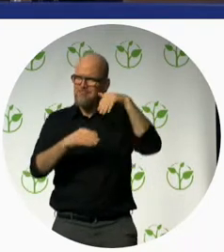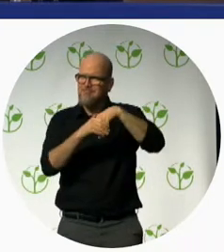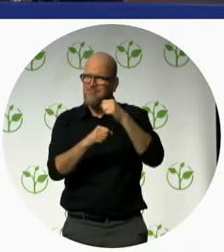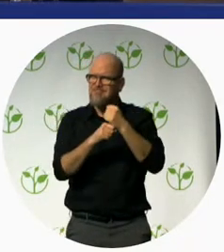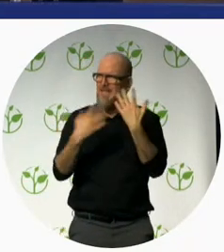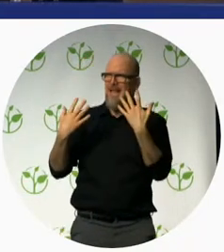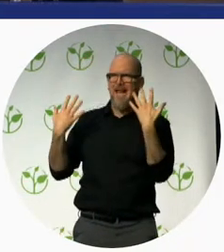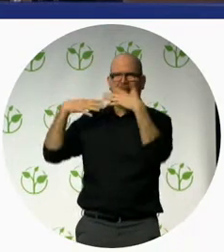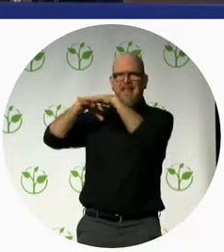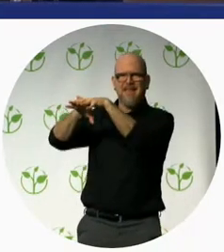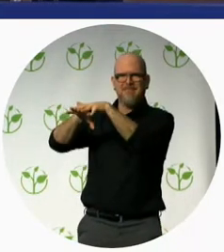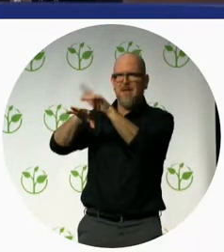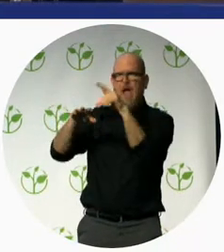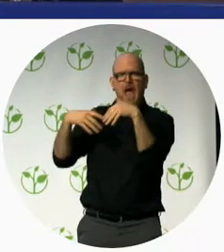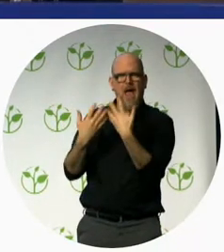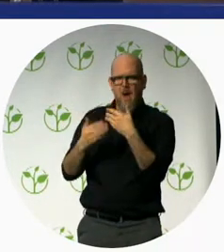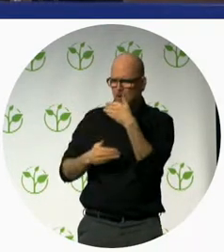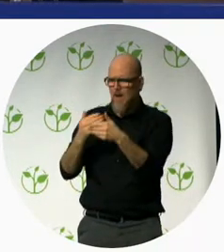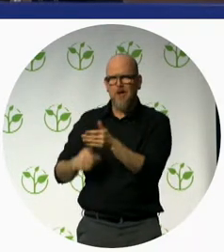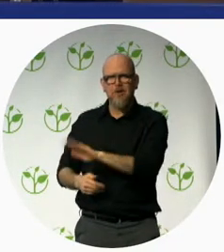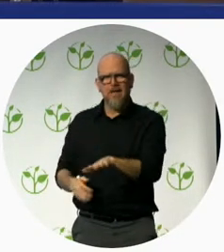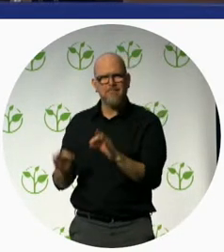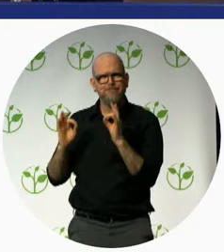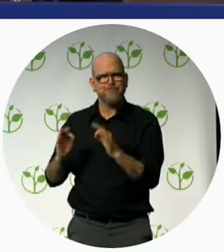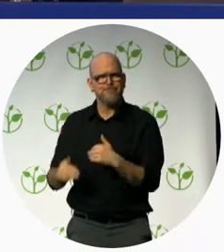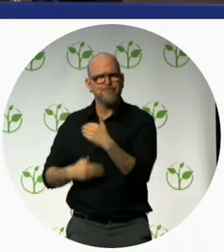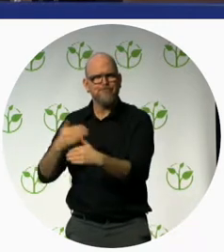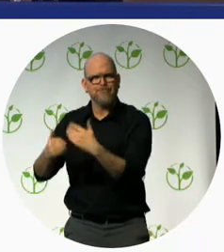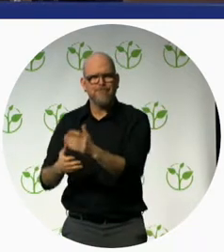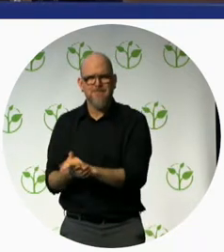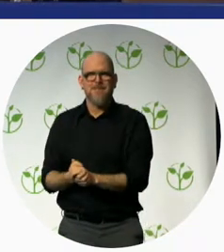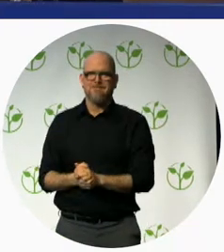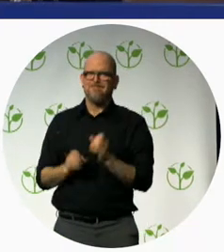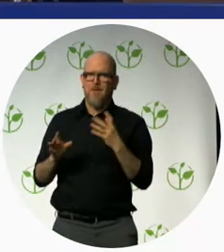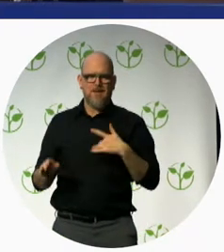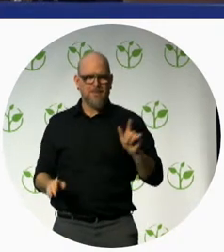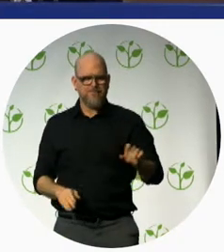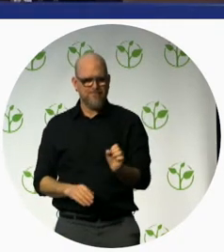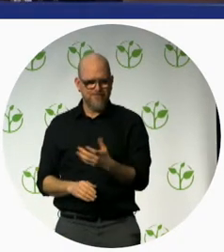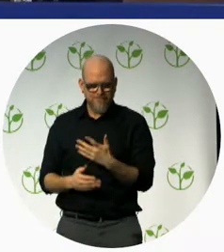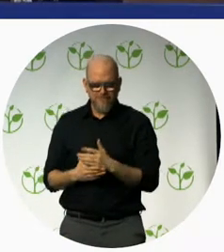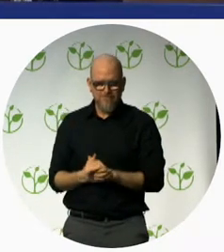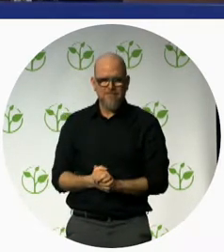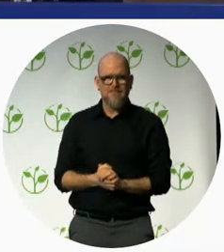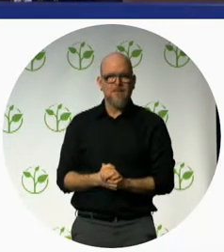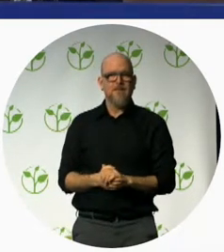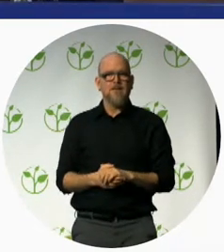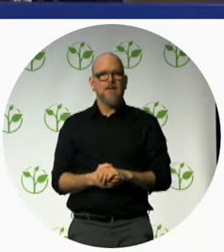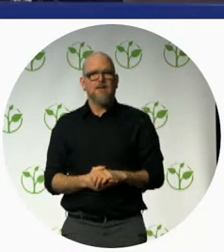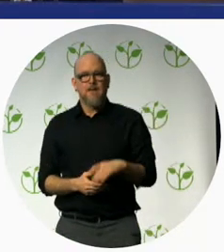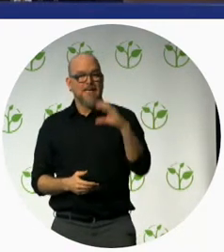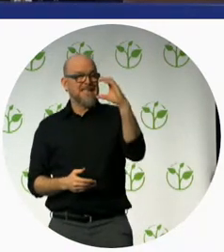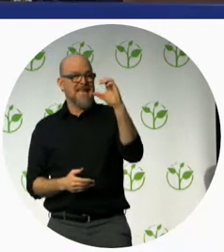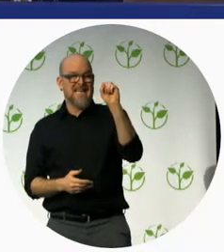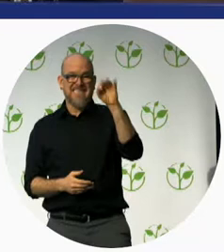how does it work how does yes ma'am so CSF Global is a research